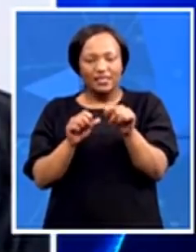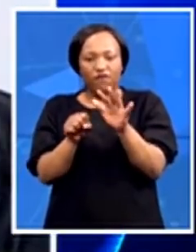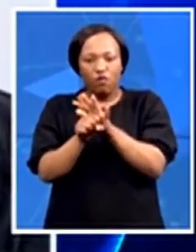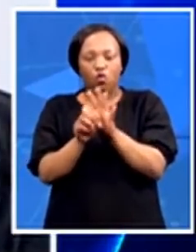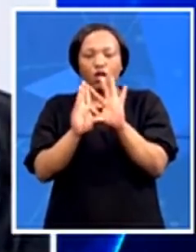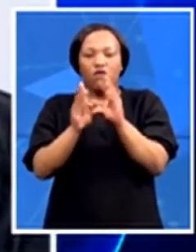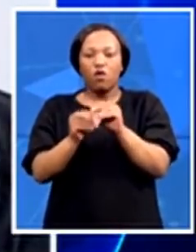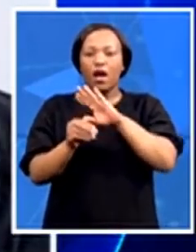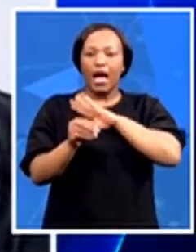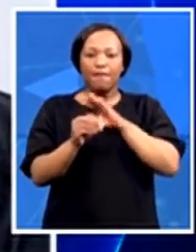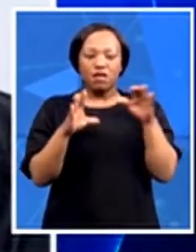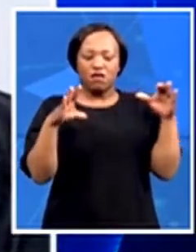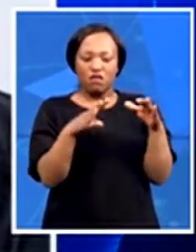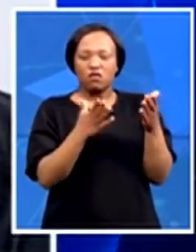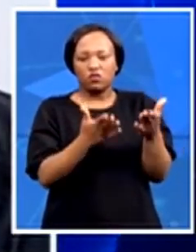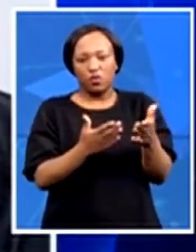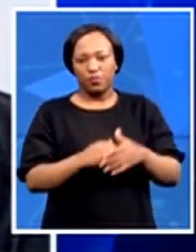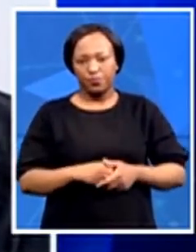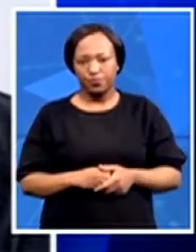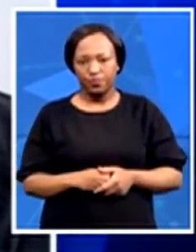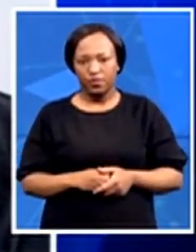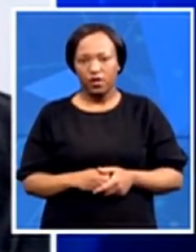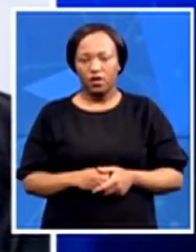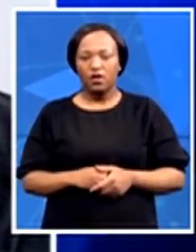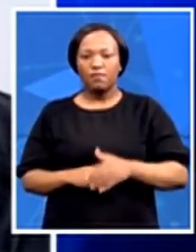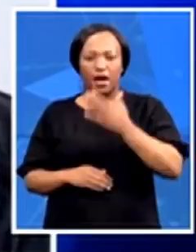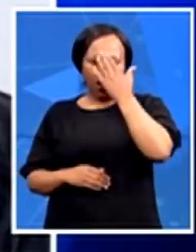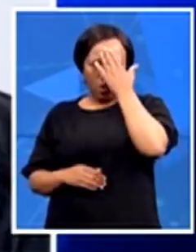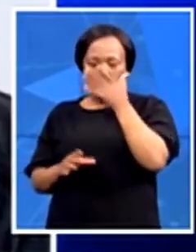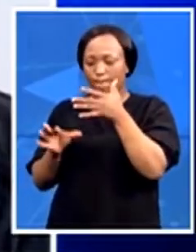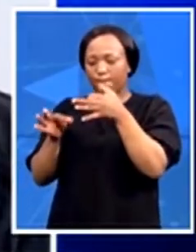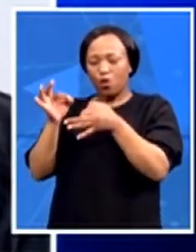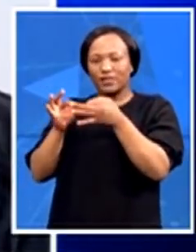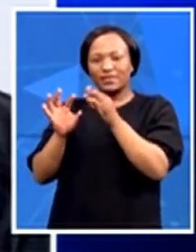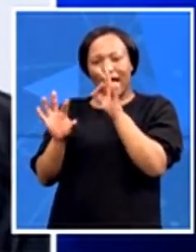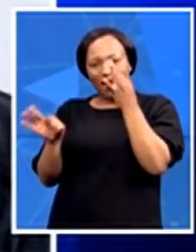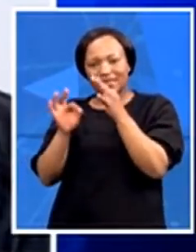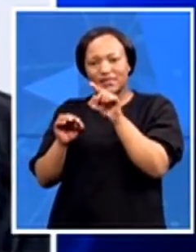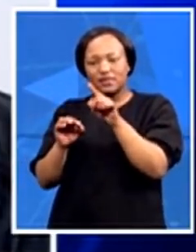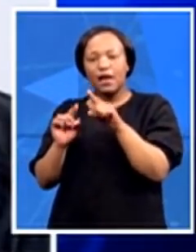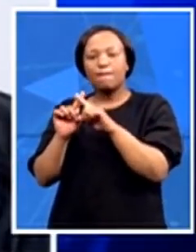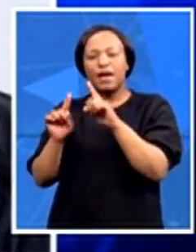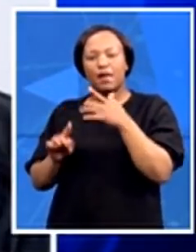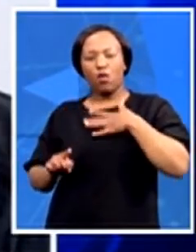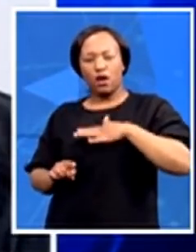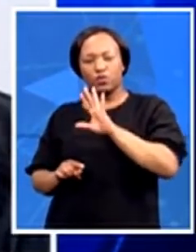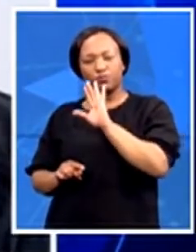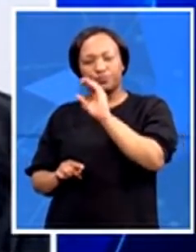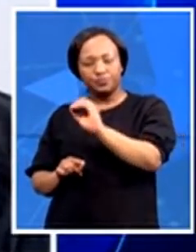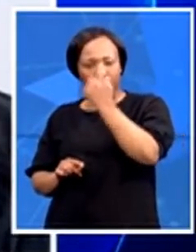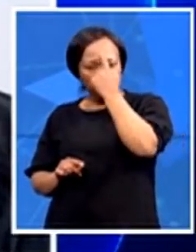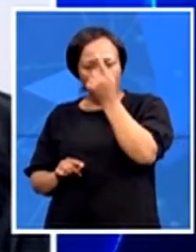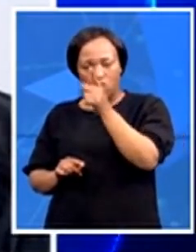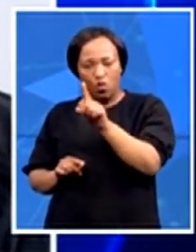I know you don't do political analysis, but I wonder what your thoughts are on this one. The economic freedom fighters